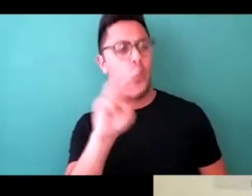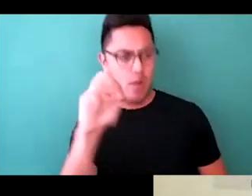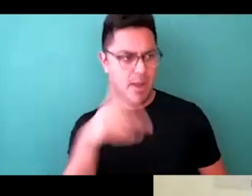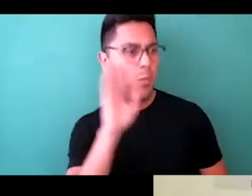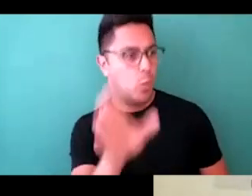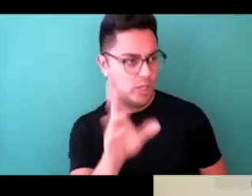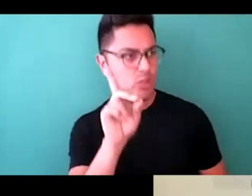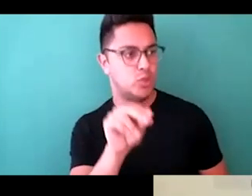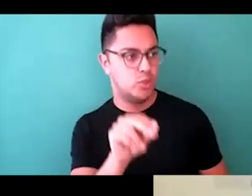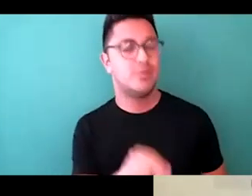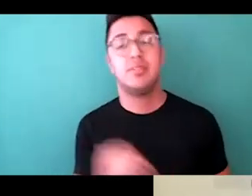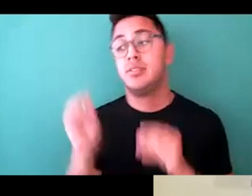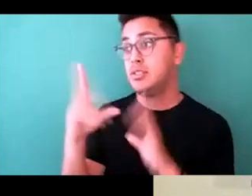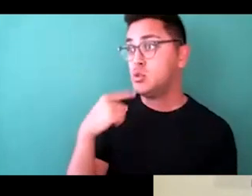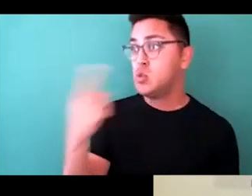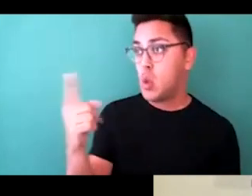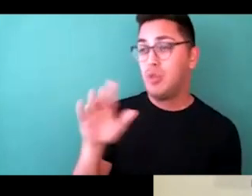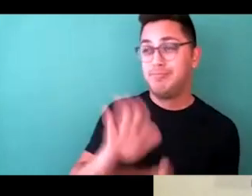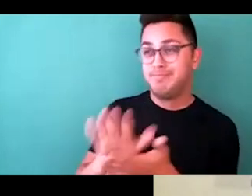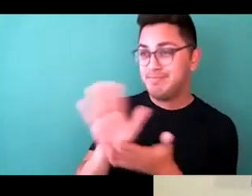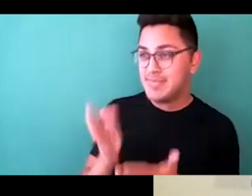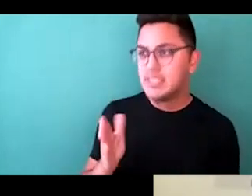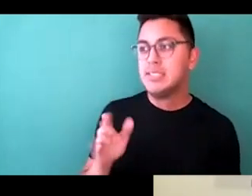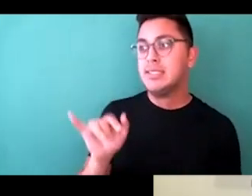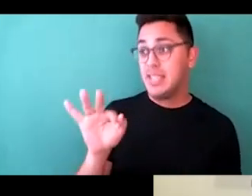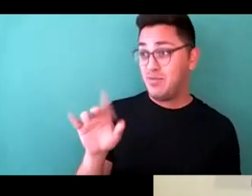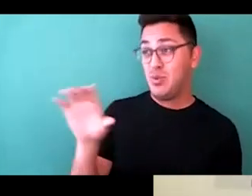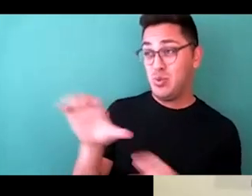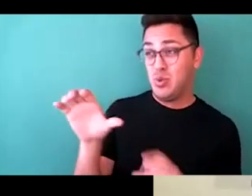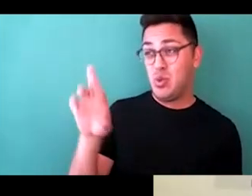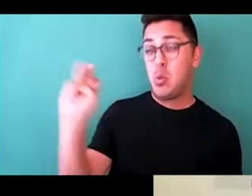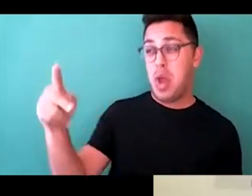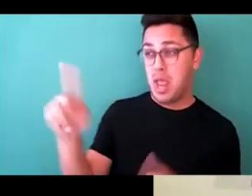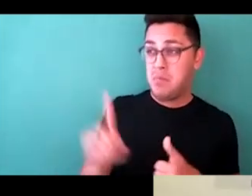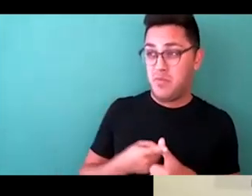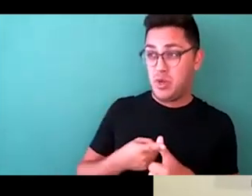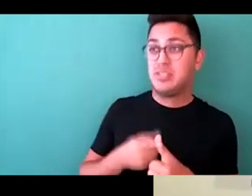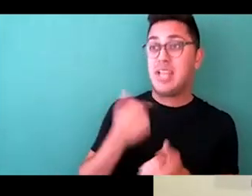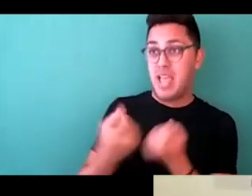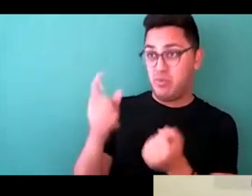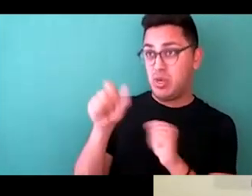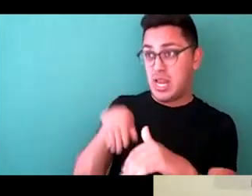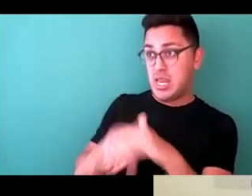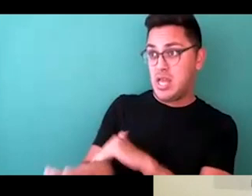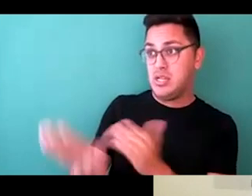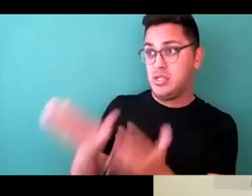And the teacher said to the custodian, but if you do the ramp first, everyone can get into school.